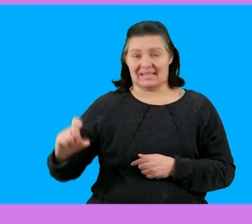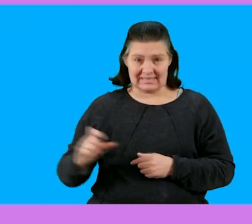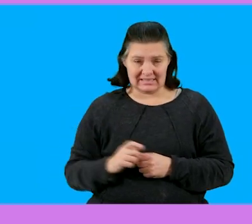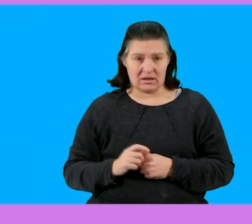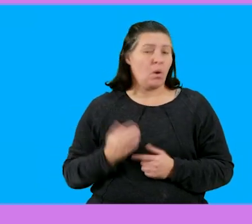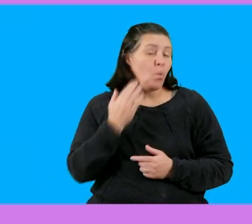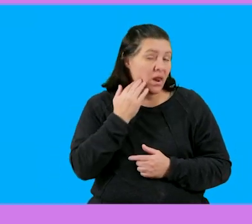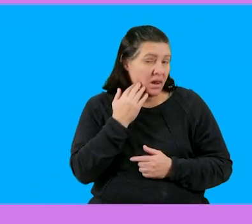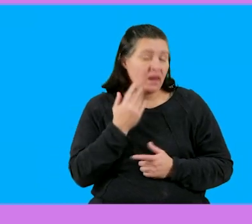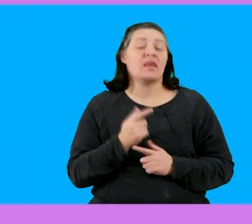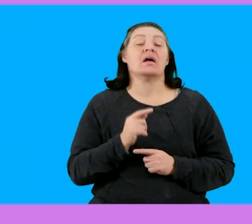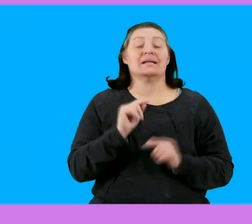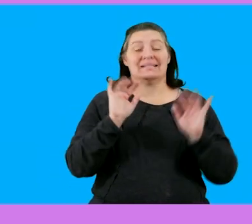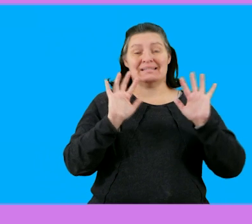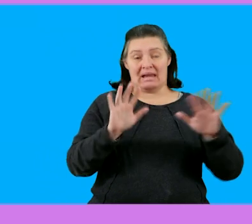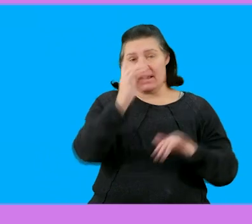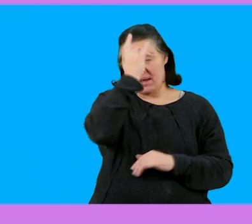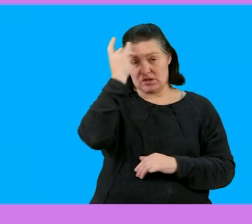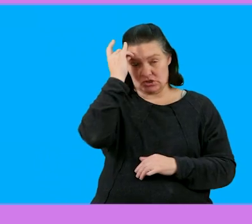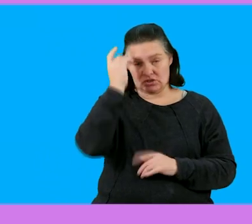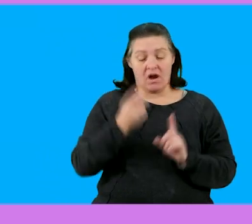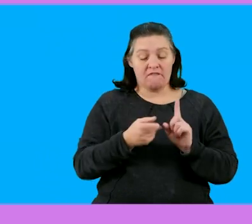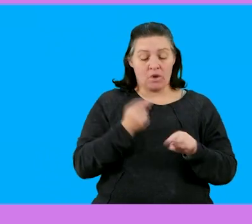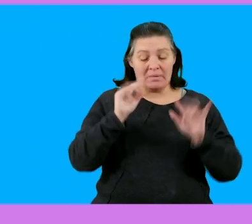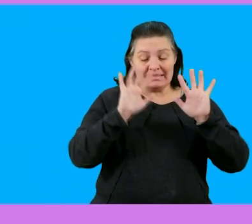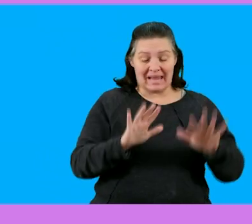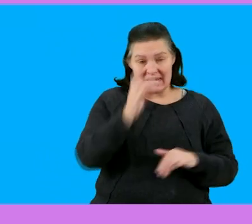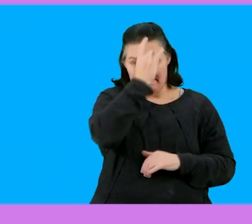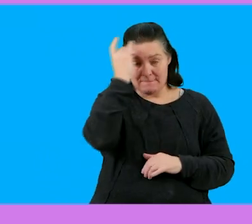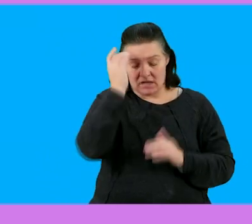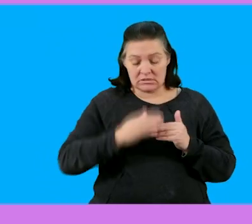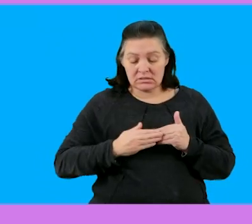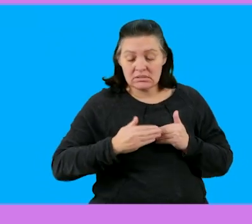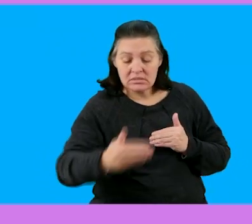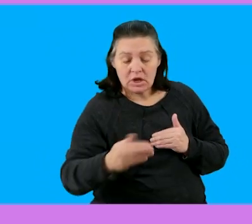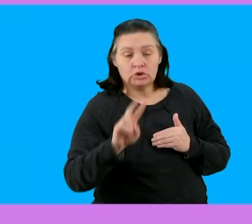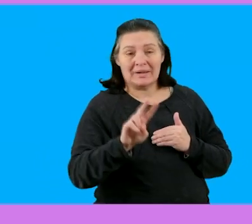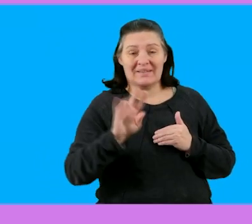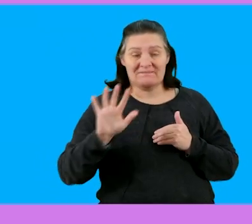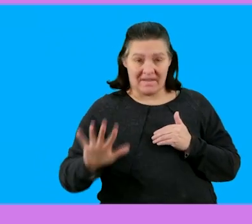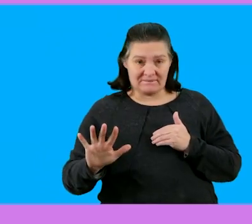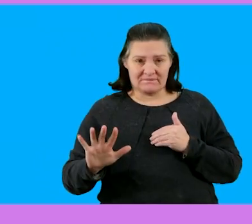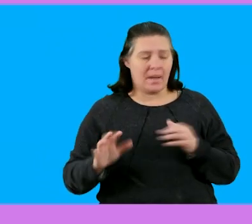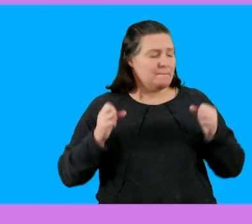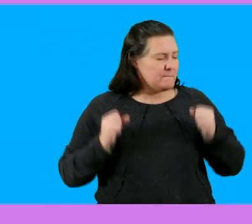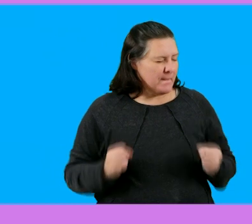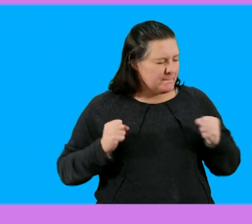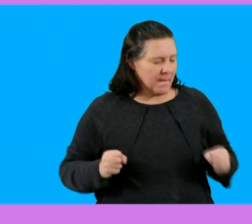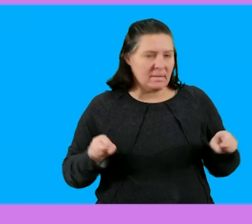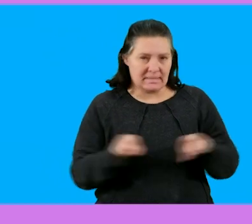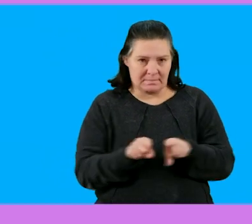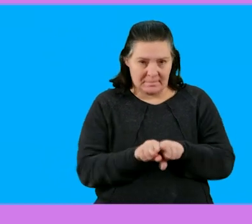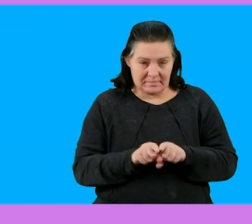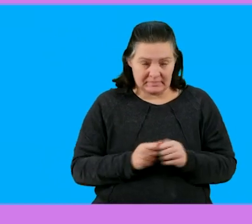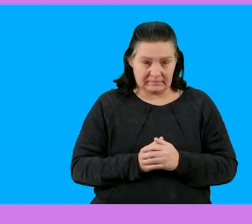cents that is now on the 10th of March right so now from the 10th all the way to the 25th that remains the